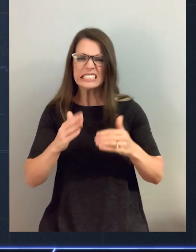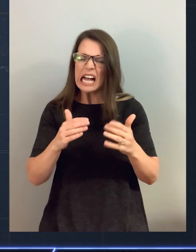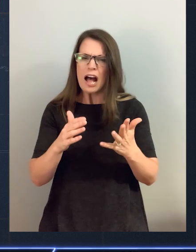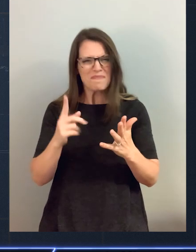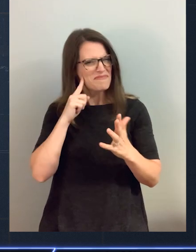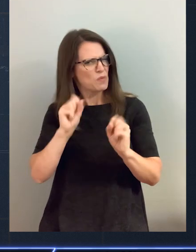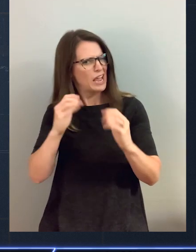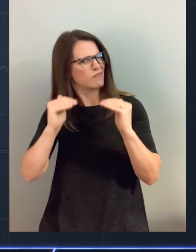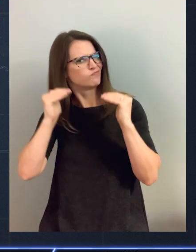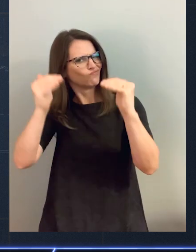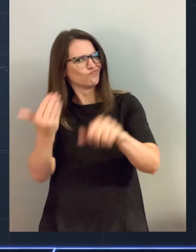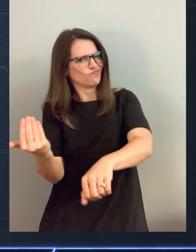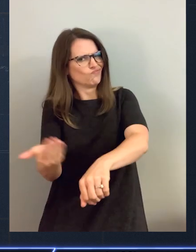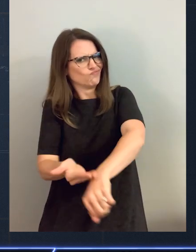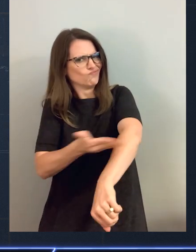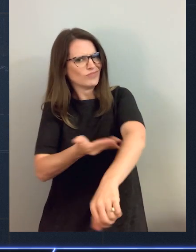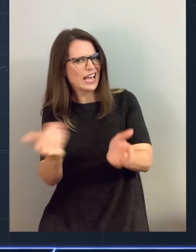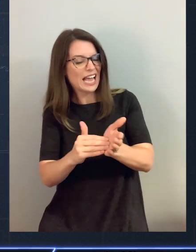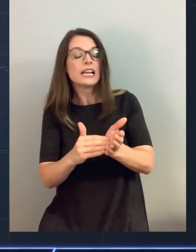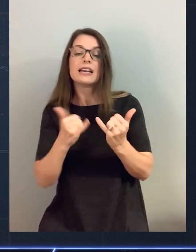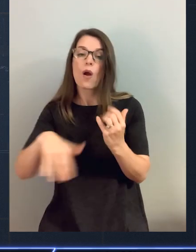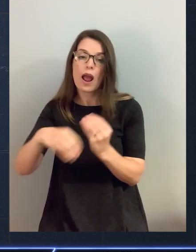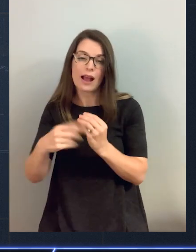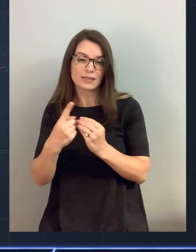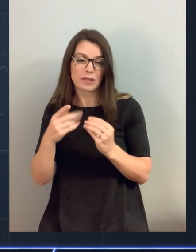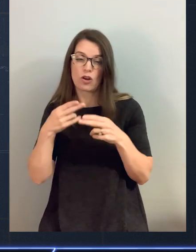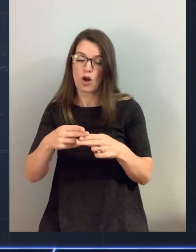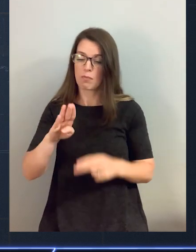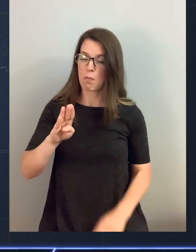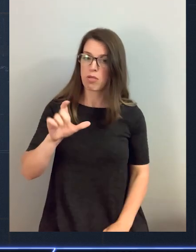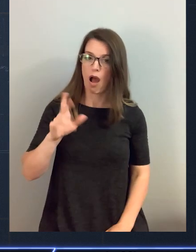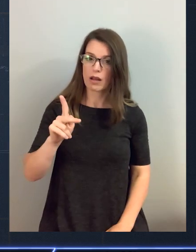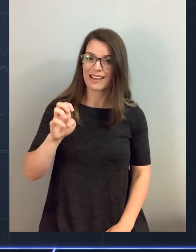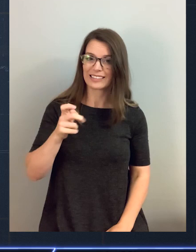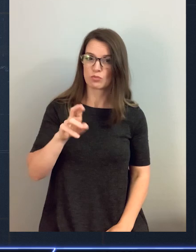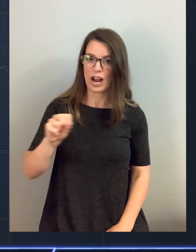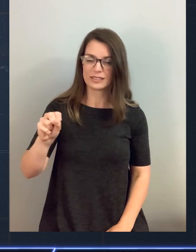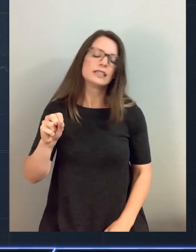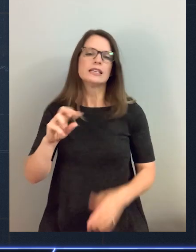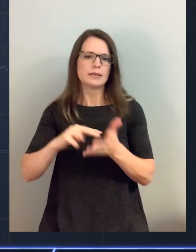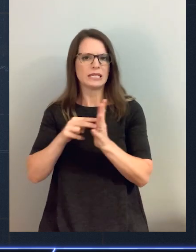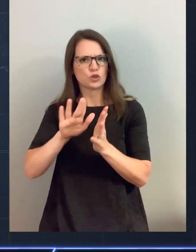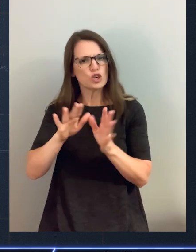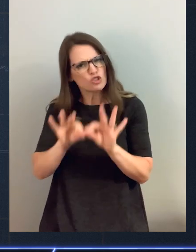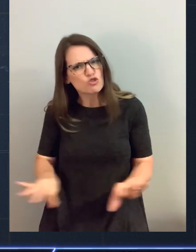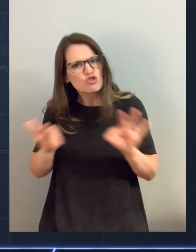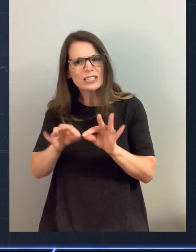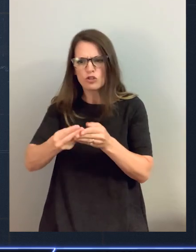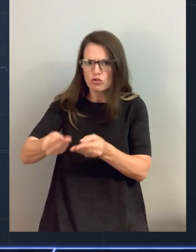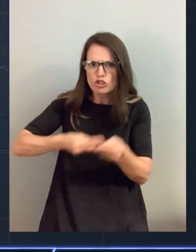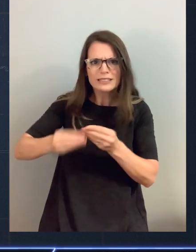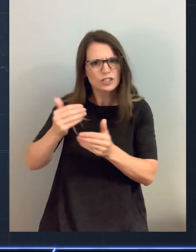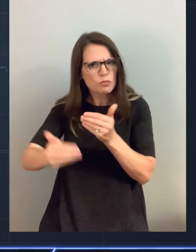So we're now extending IO2 with something awesome called Block Express. This is designed for your mission-critical transaction